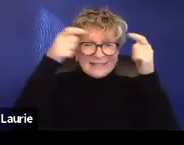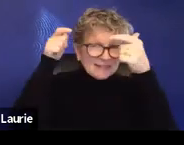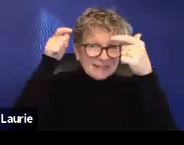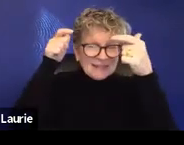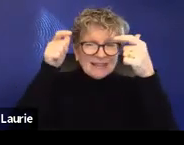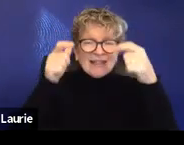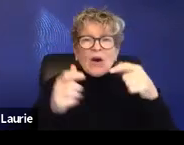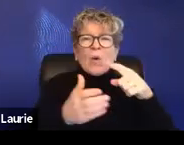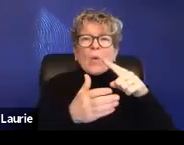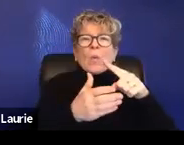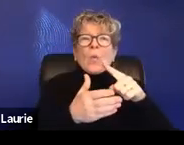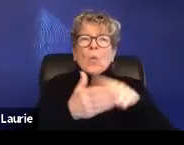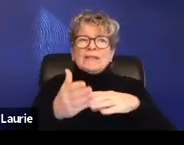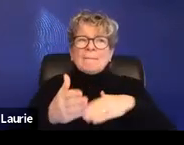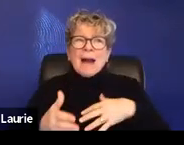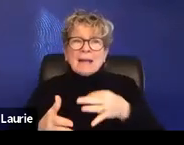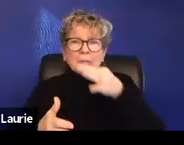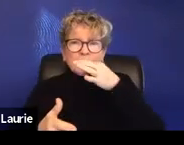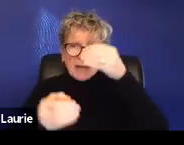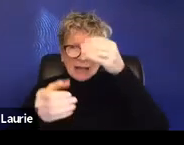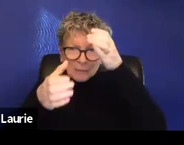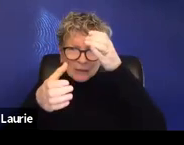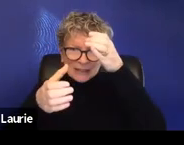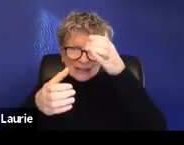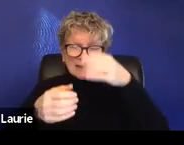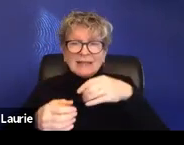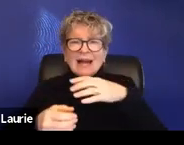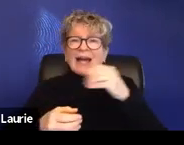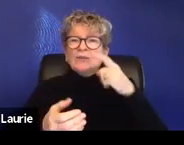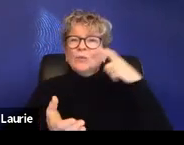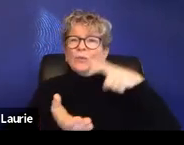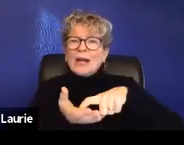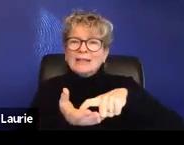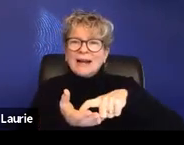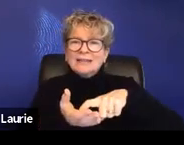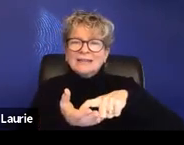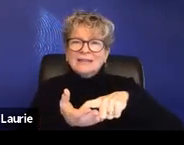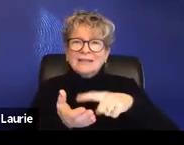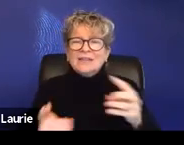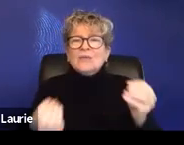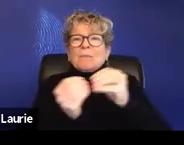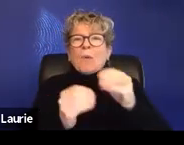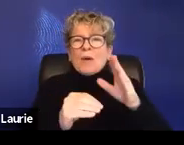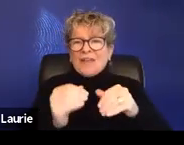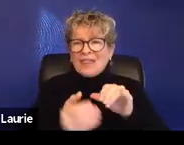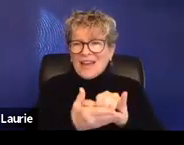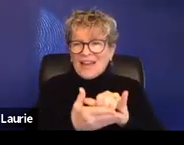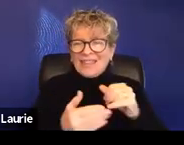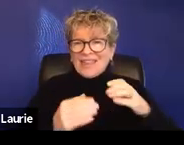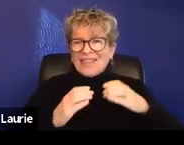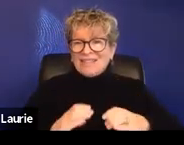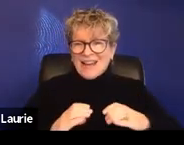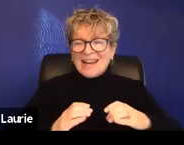our expertise are and recognizing that, uh, there's more, there's so much more beyond that, that the client is coming